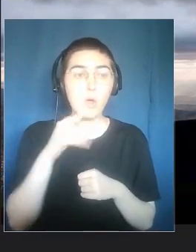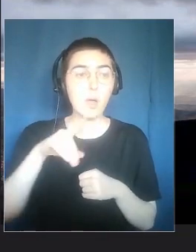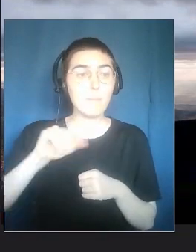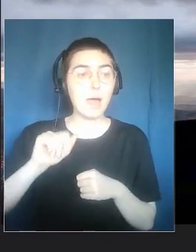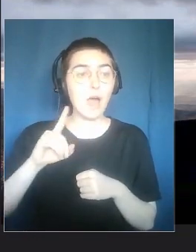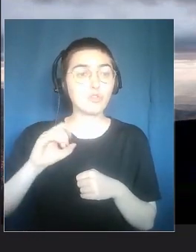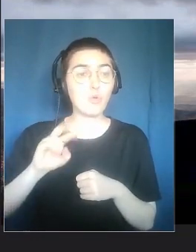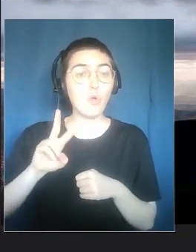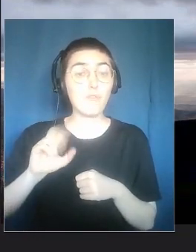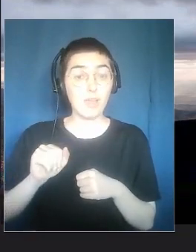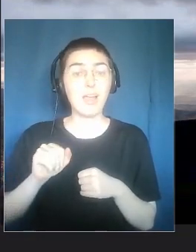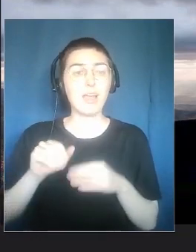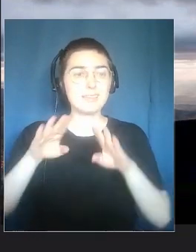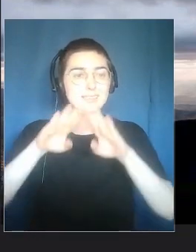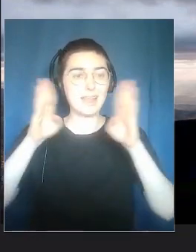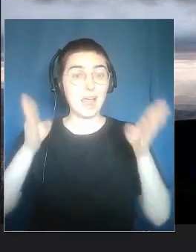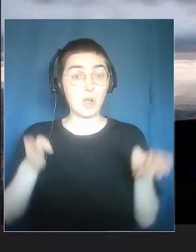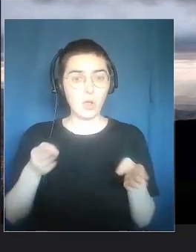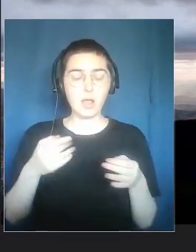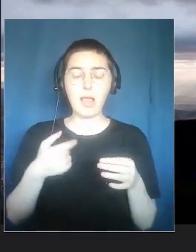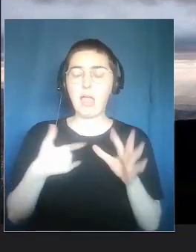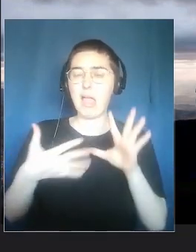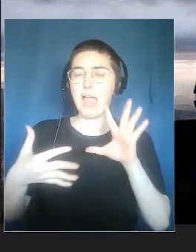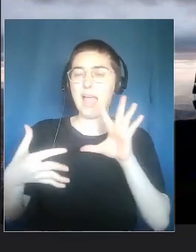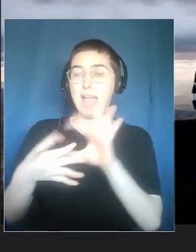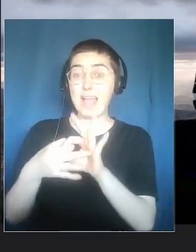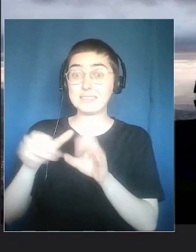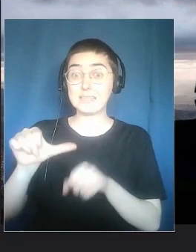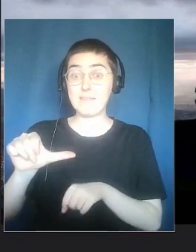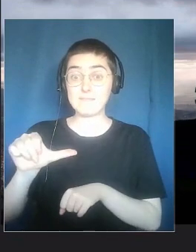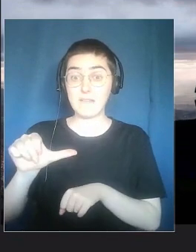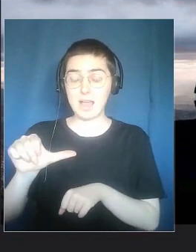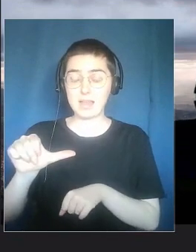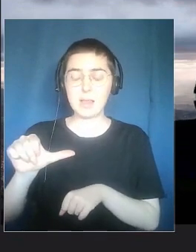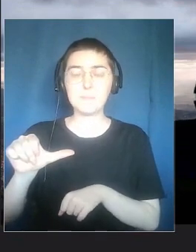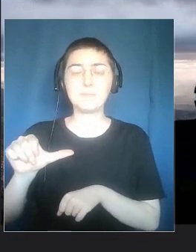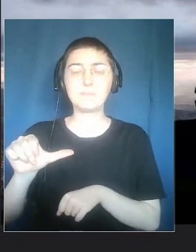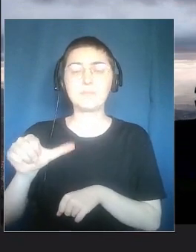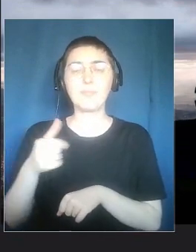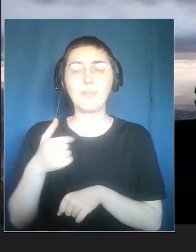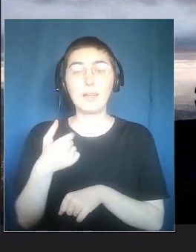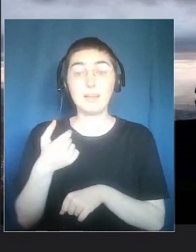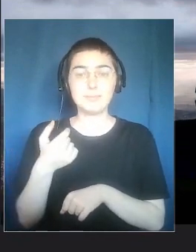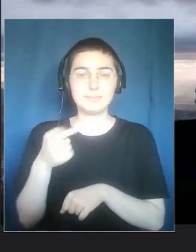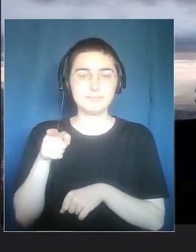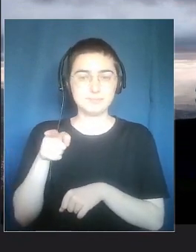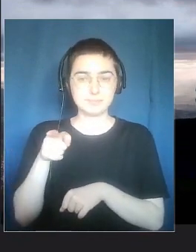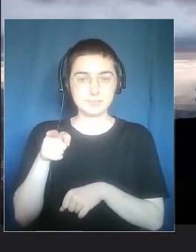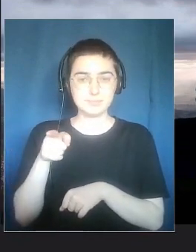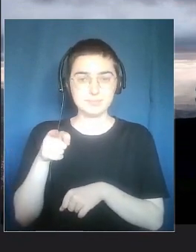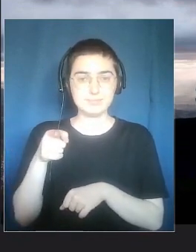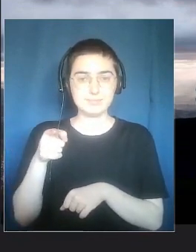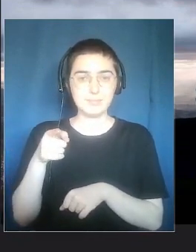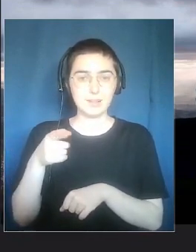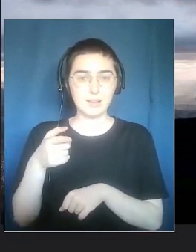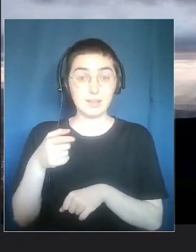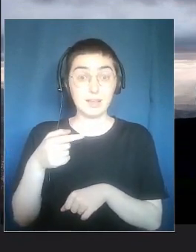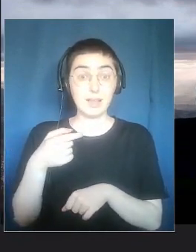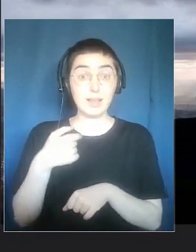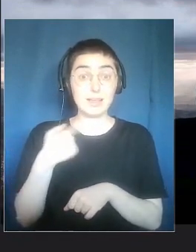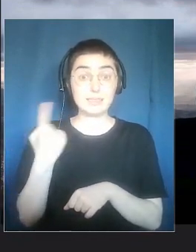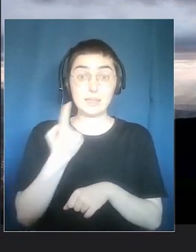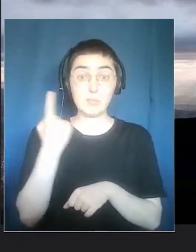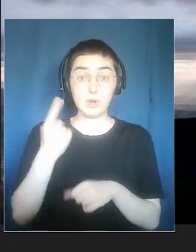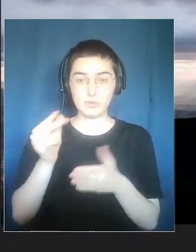the Padova Synagogue. And linking back to what Stefania said, somebody here